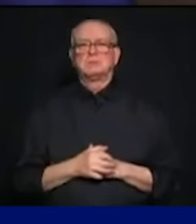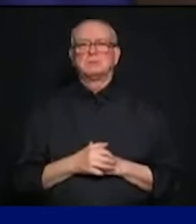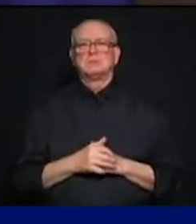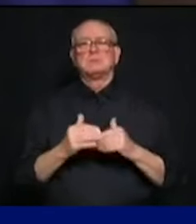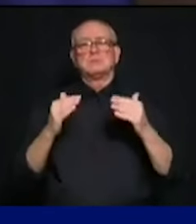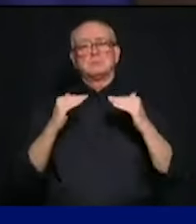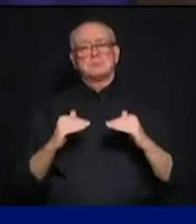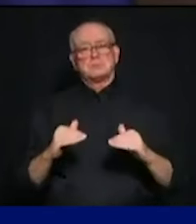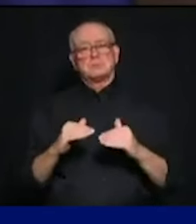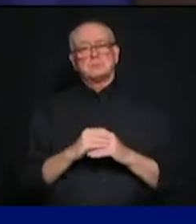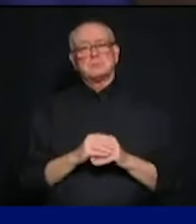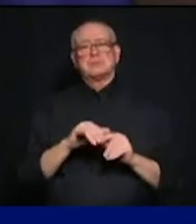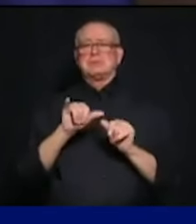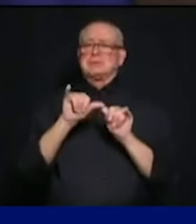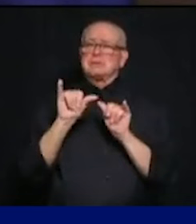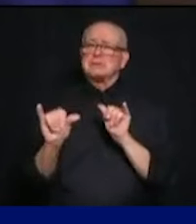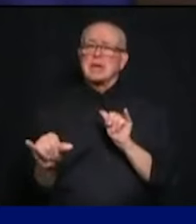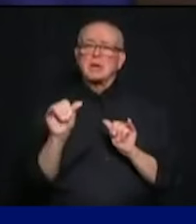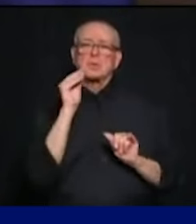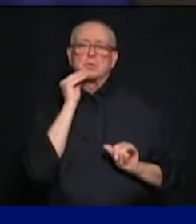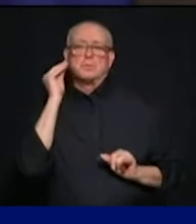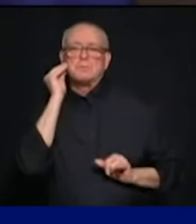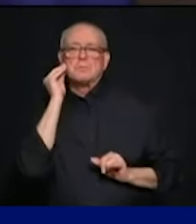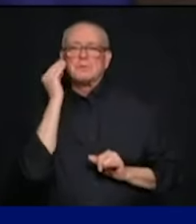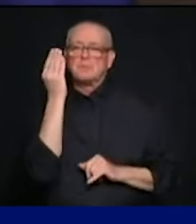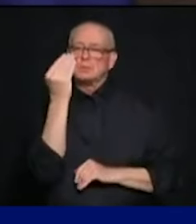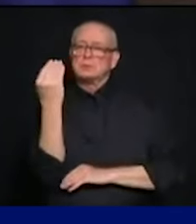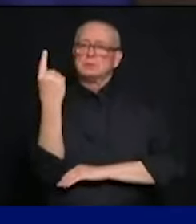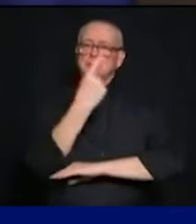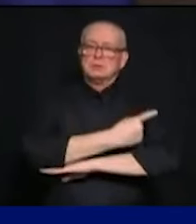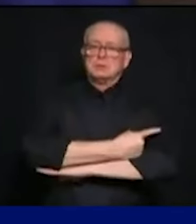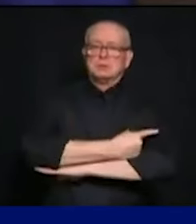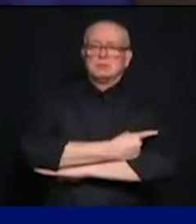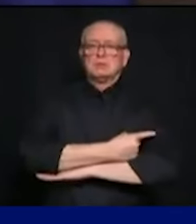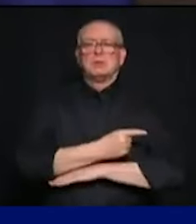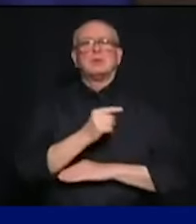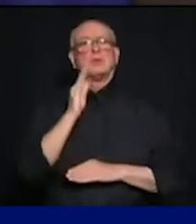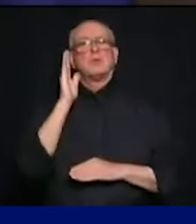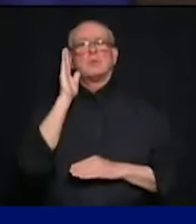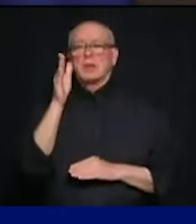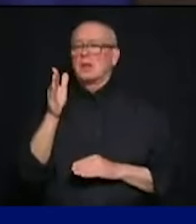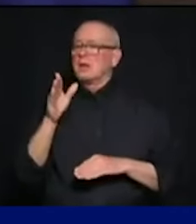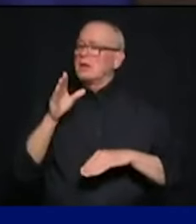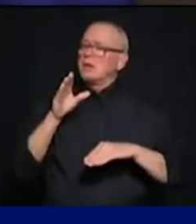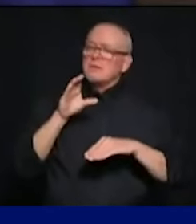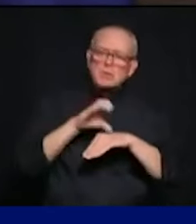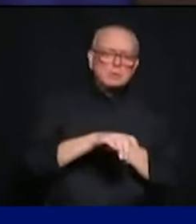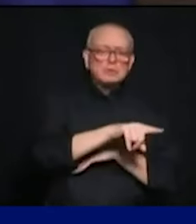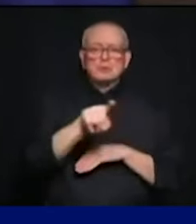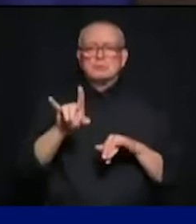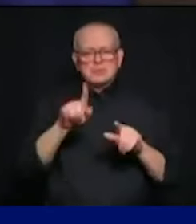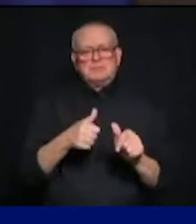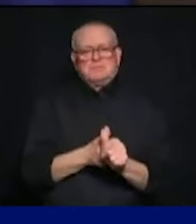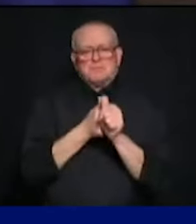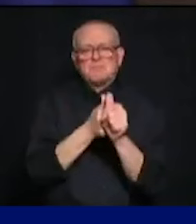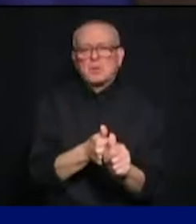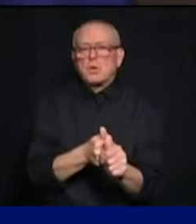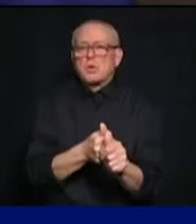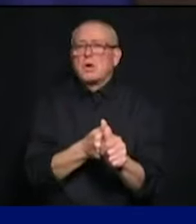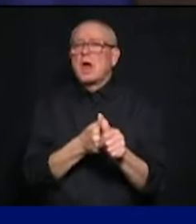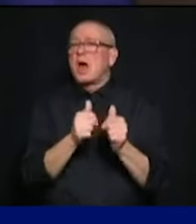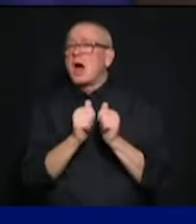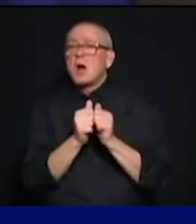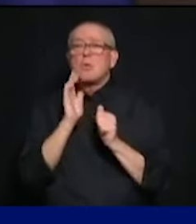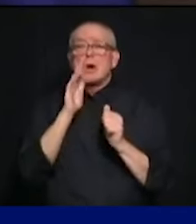ensure compliance, including using technology like smartphone apps. Number five, we'll encourage and facilitate